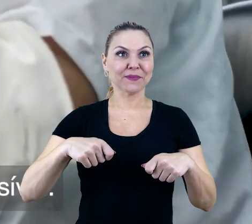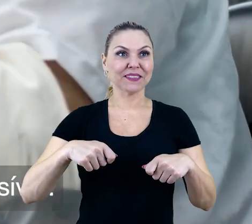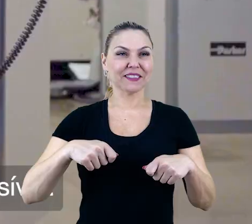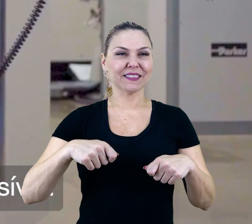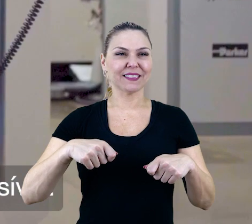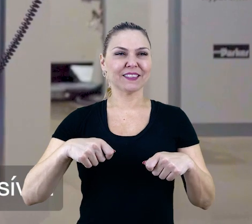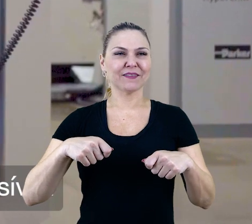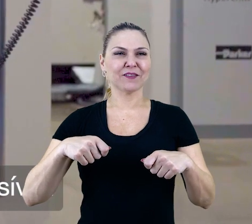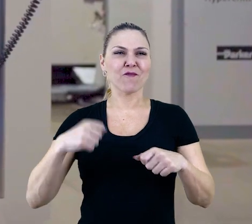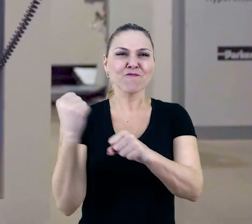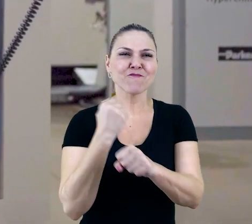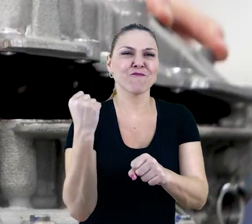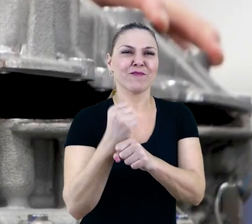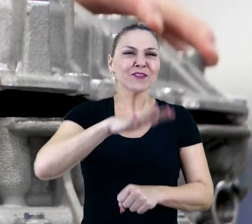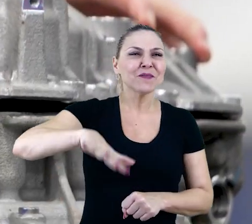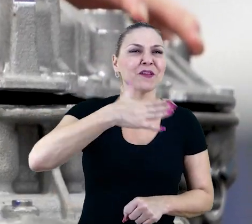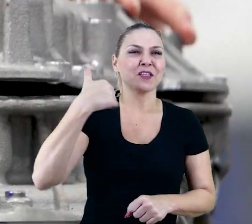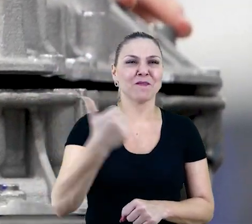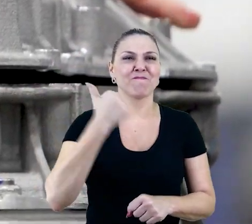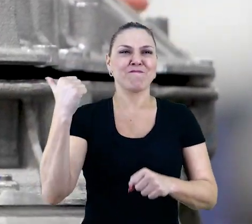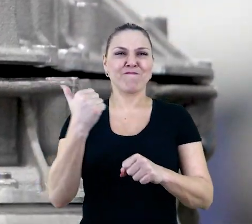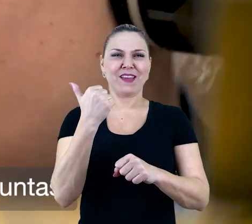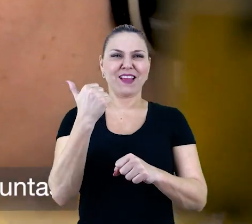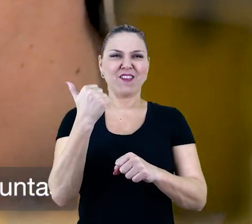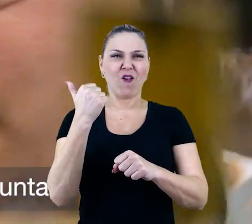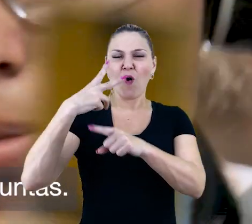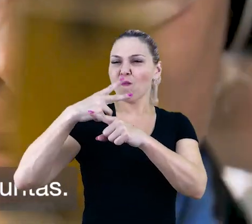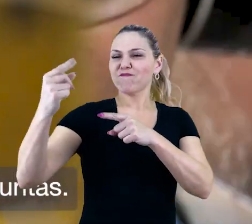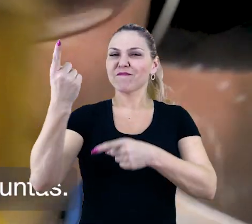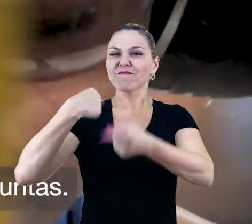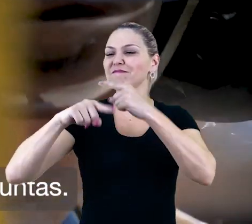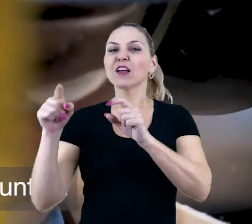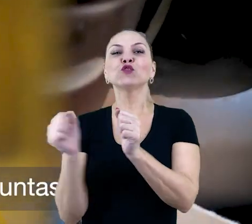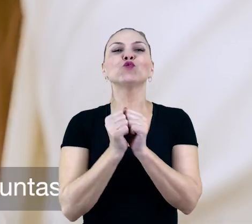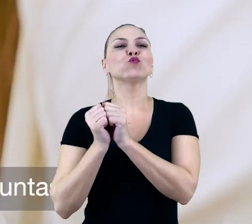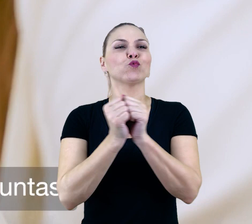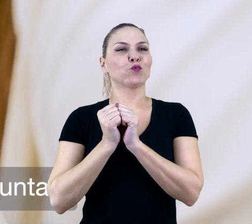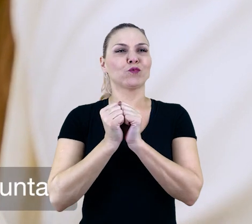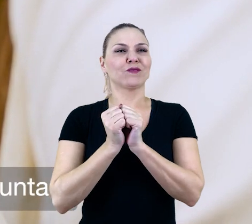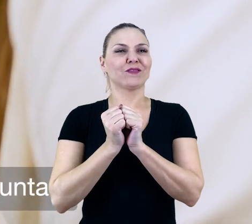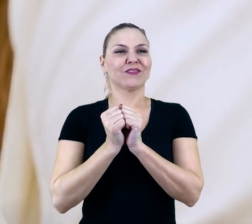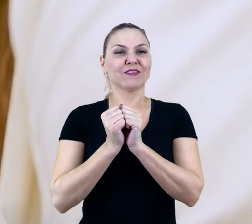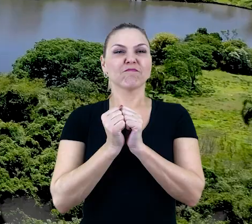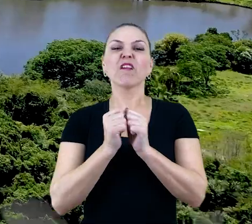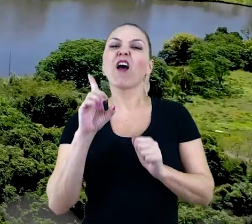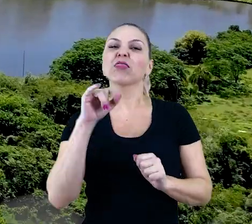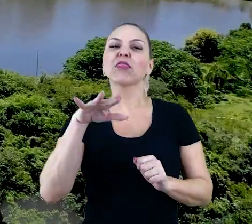reimagining what's possible and build an environment where people develop themselves and win together.